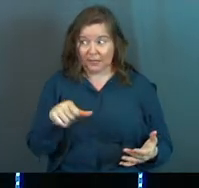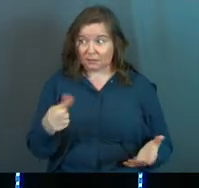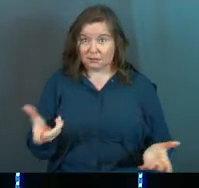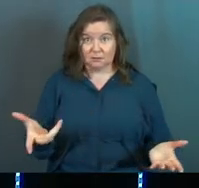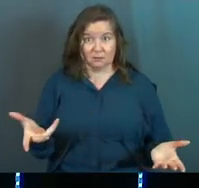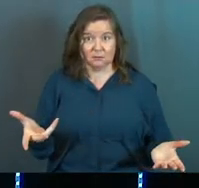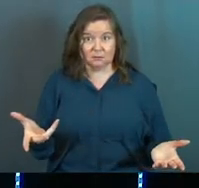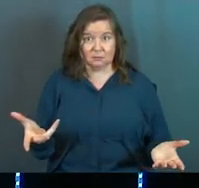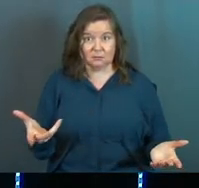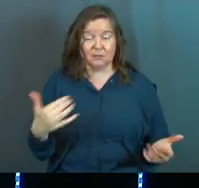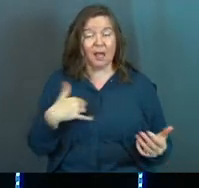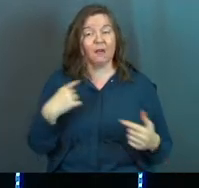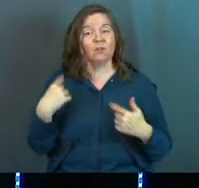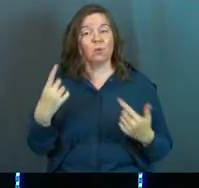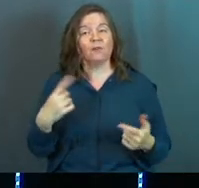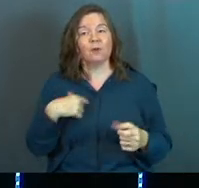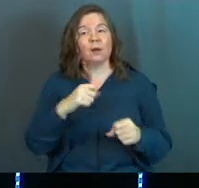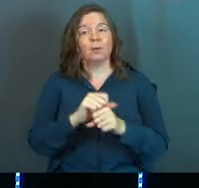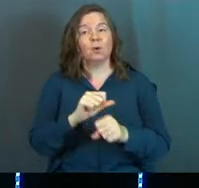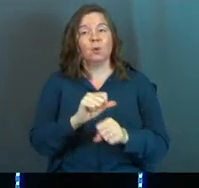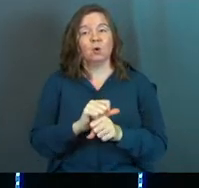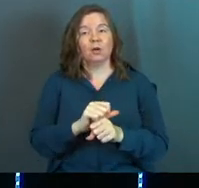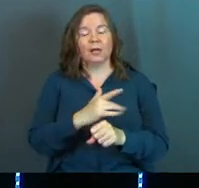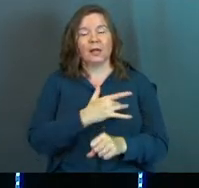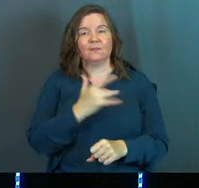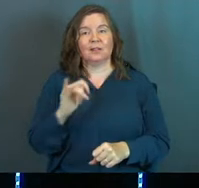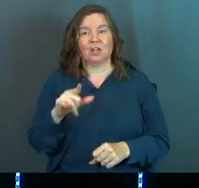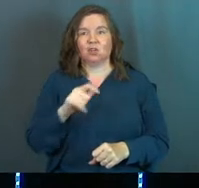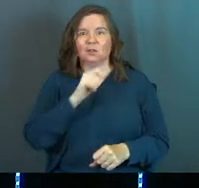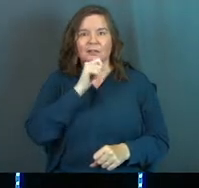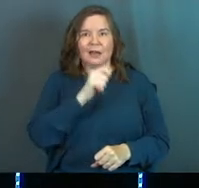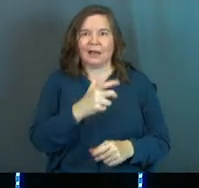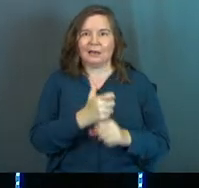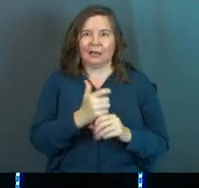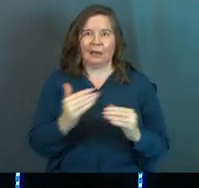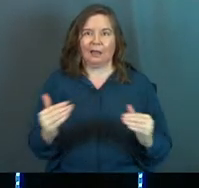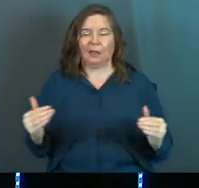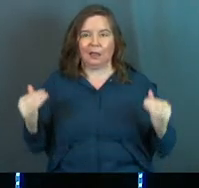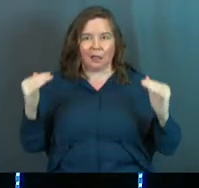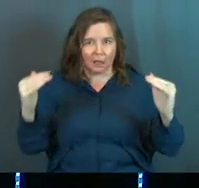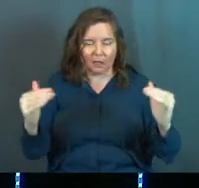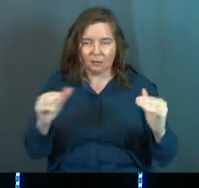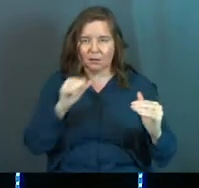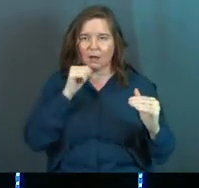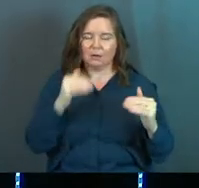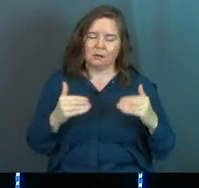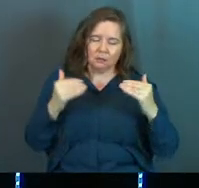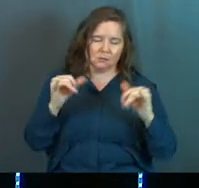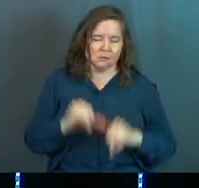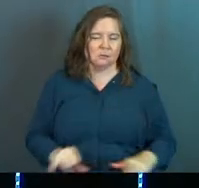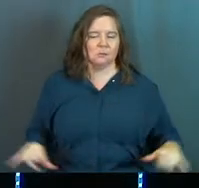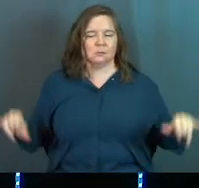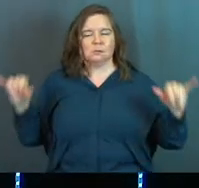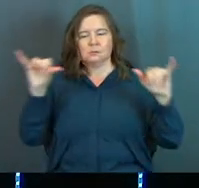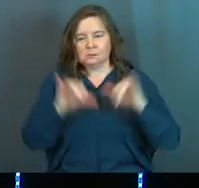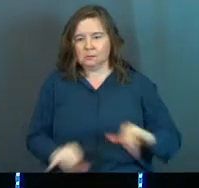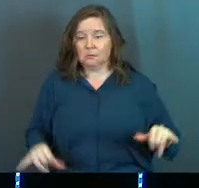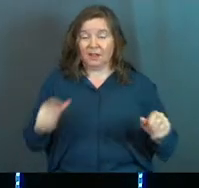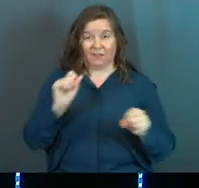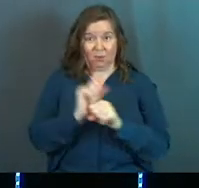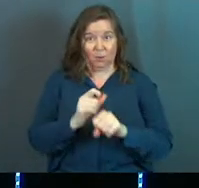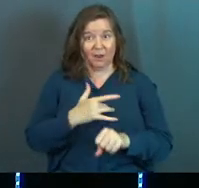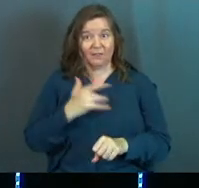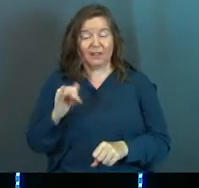Yes? Have you ever been working and feeling like you're not getting ahead? Have you ever been working